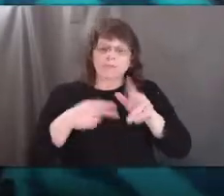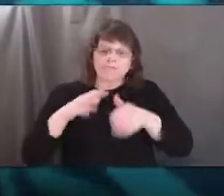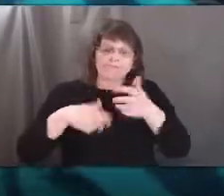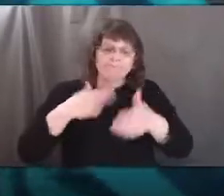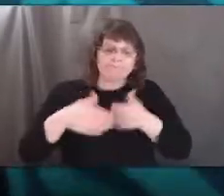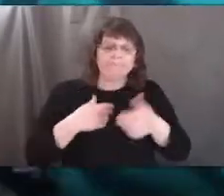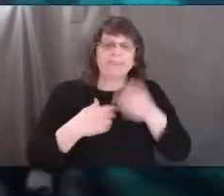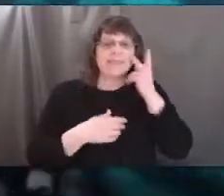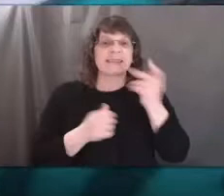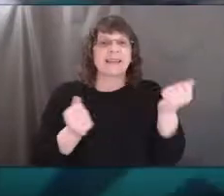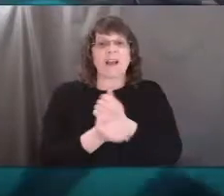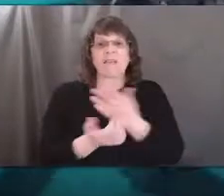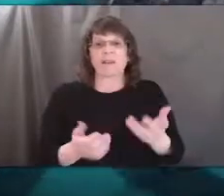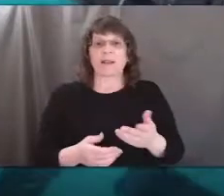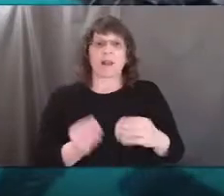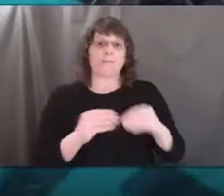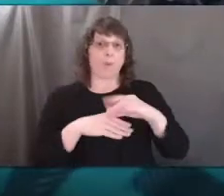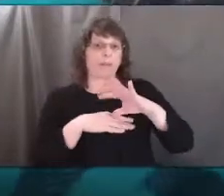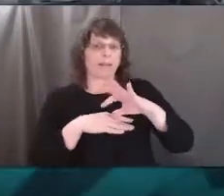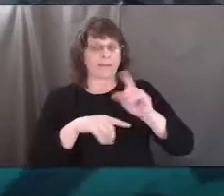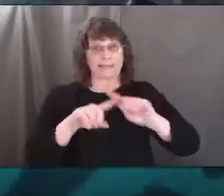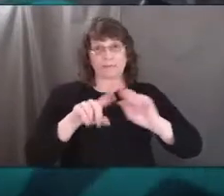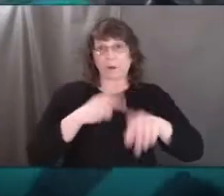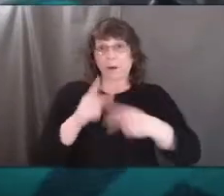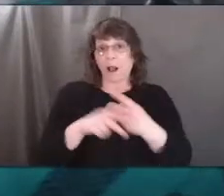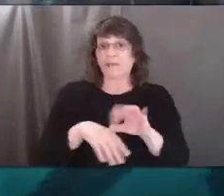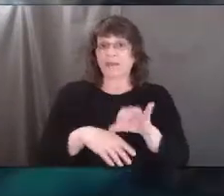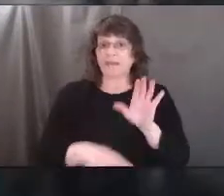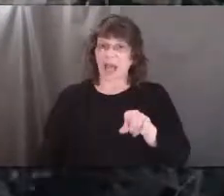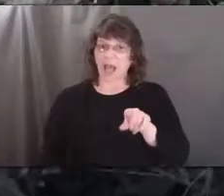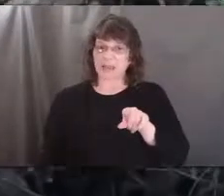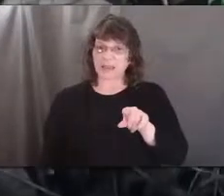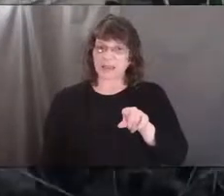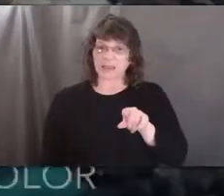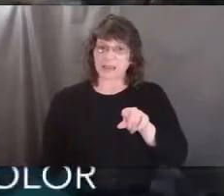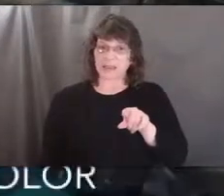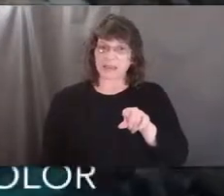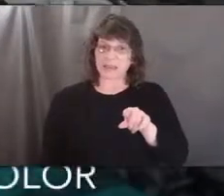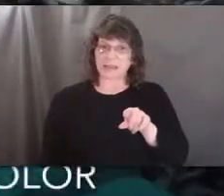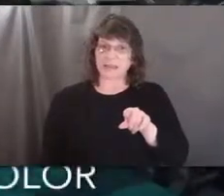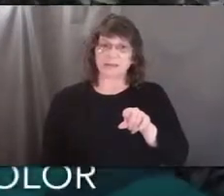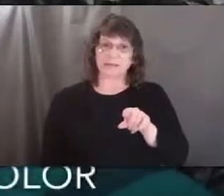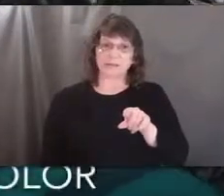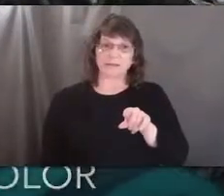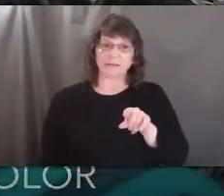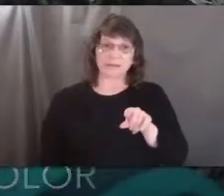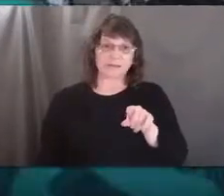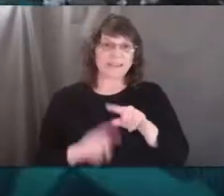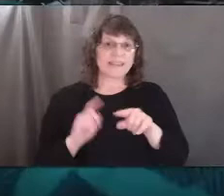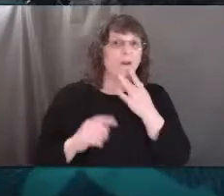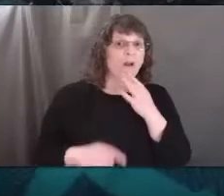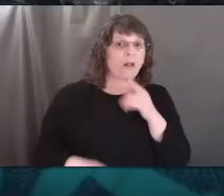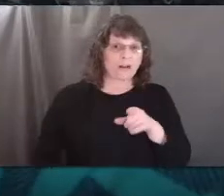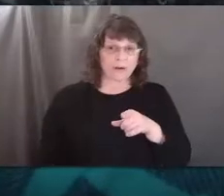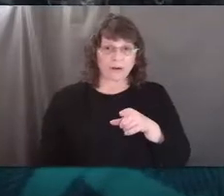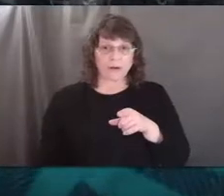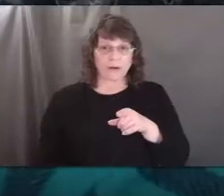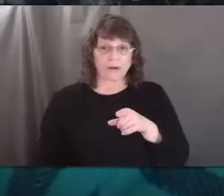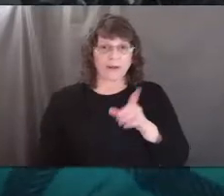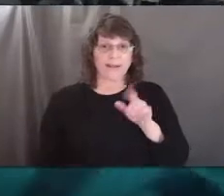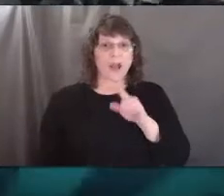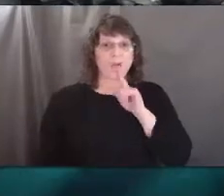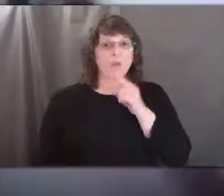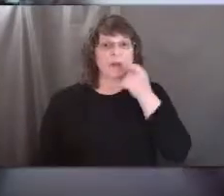I'm seeing more leaves, perhaps different kinds of leaves. This one feels crunchier than this one. And as you can see, they're a different color. This one is really,